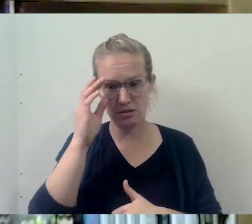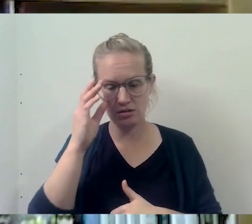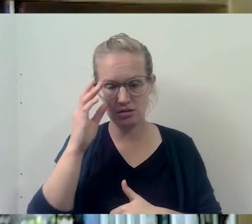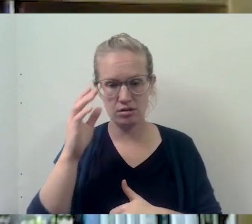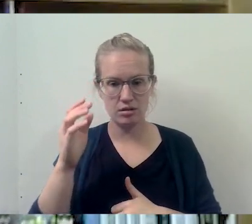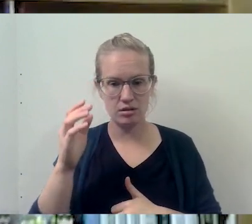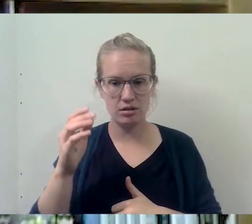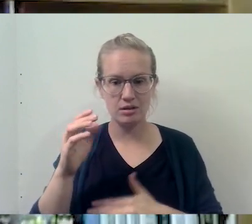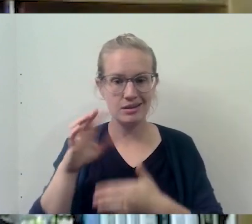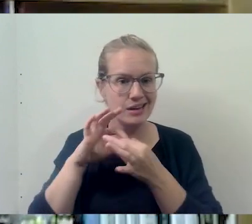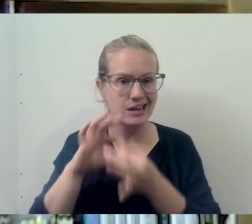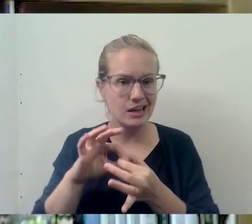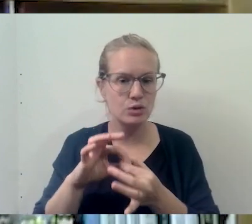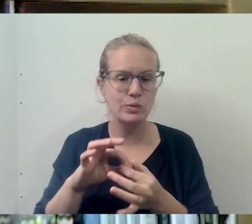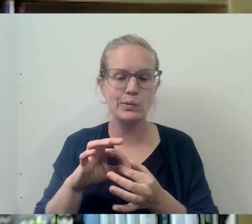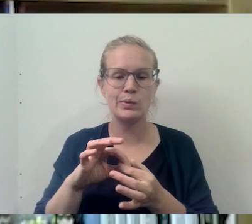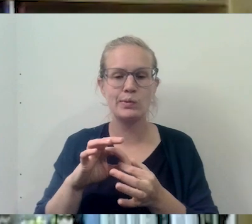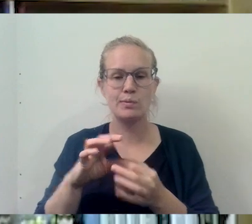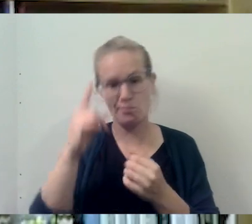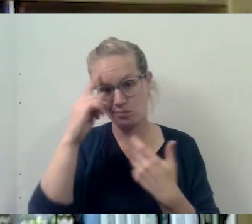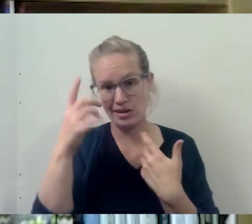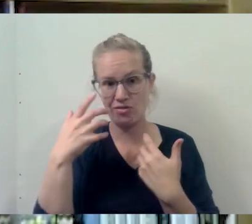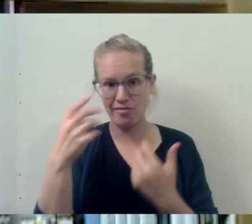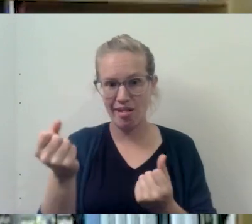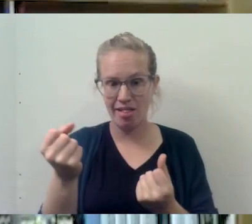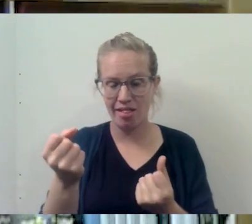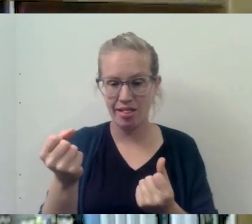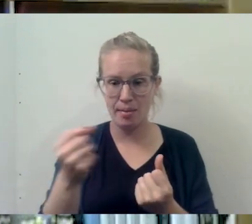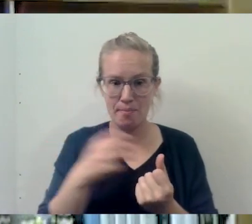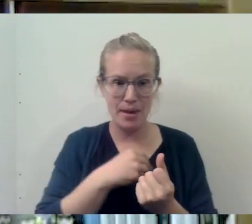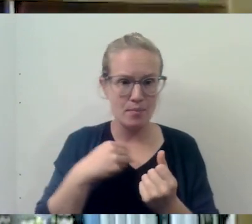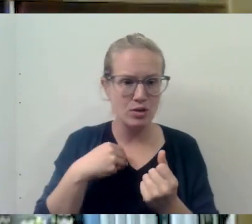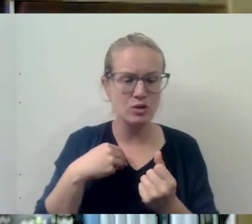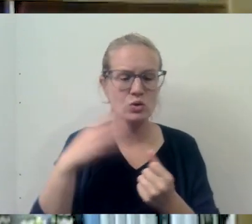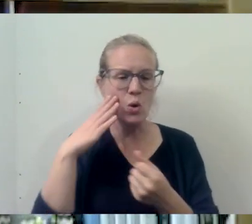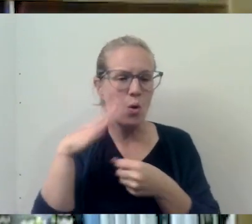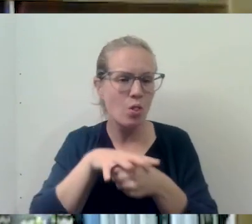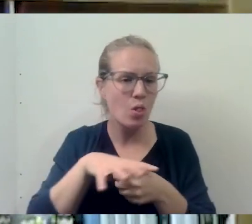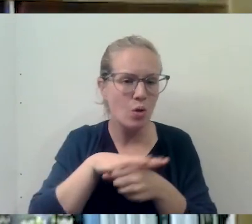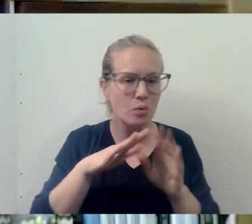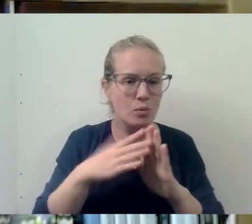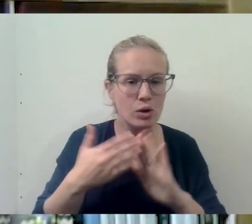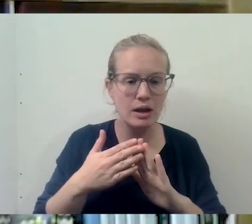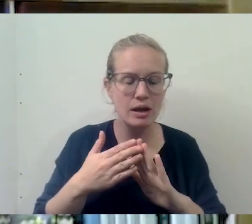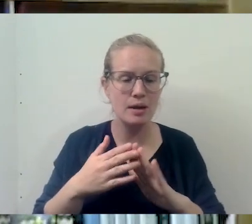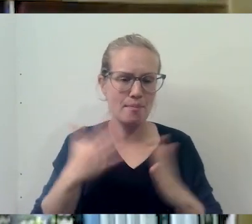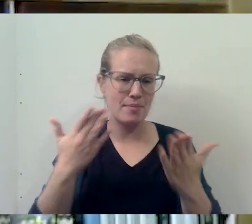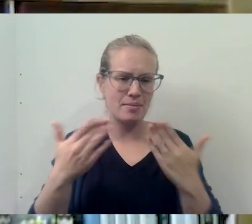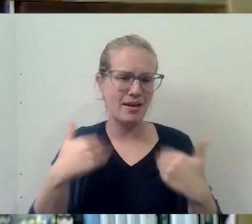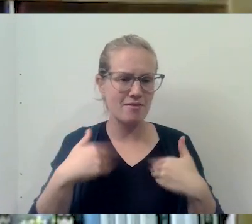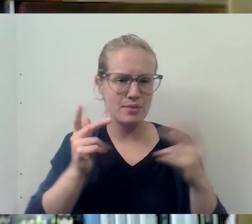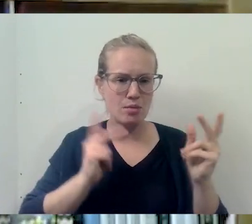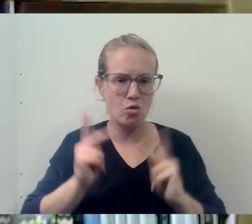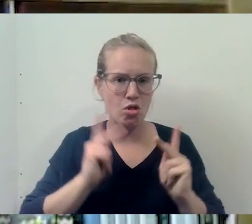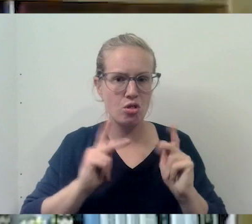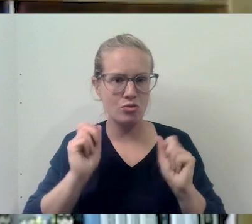uh, are connected to mental health, uh, members in their local community. And they may have people, uh, who, uh, they